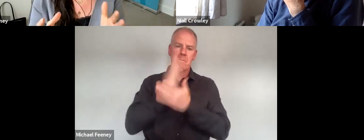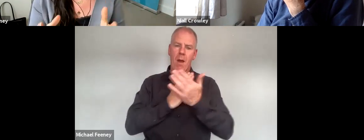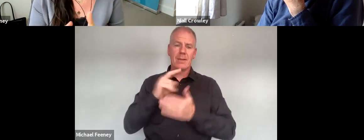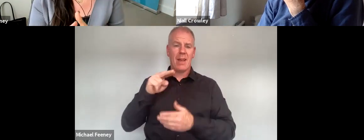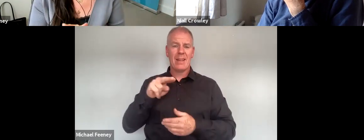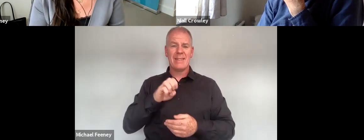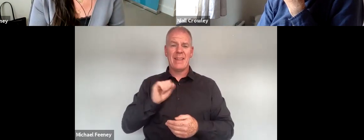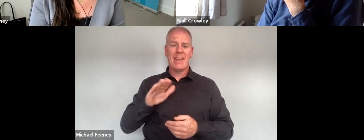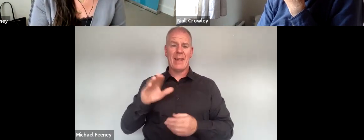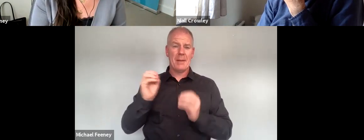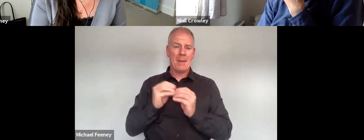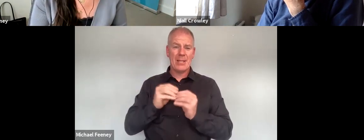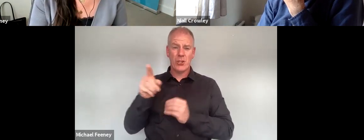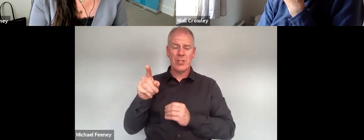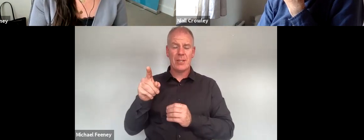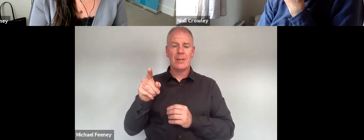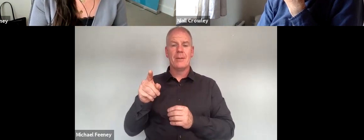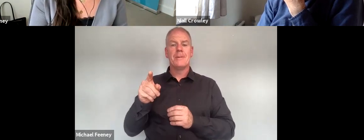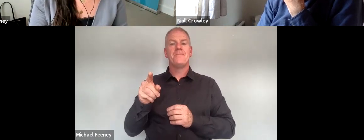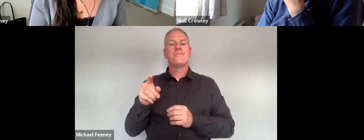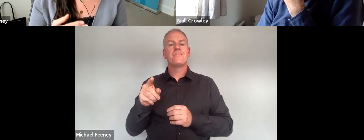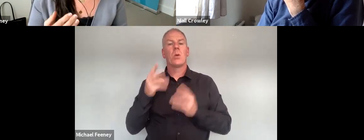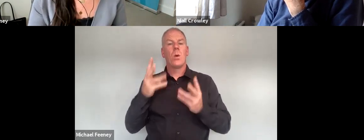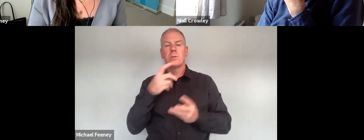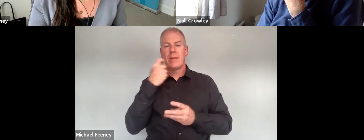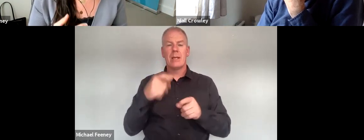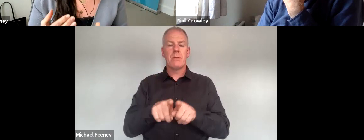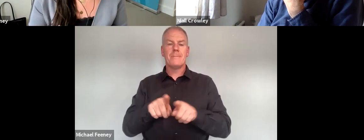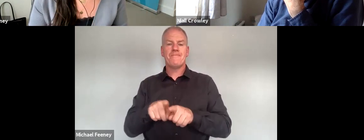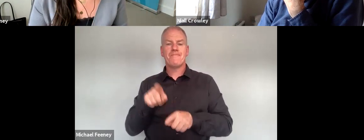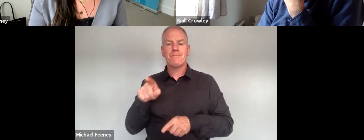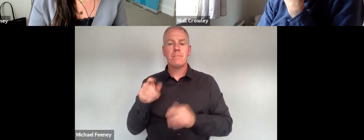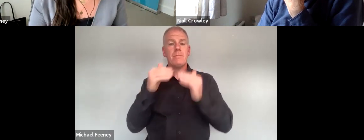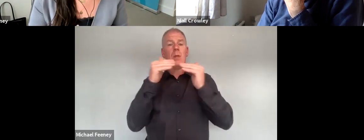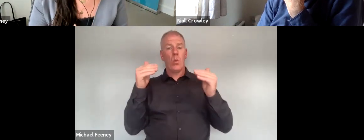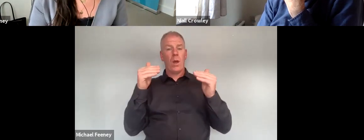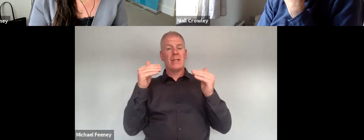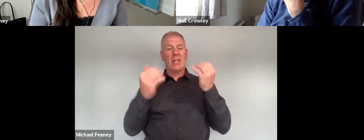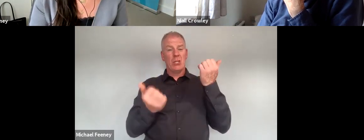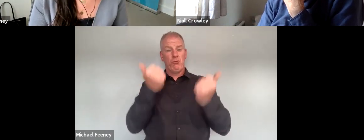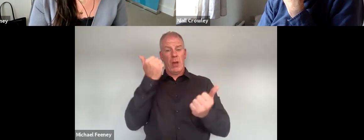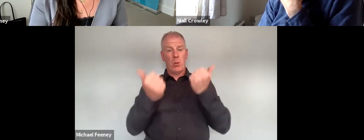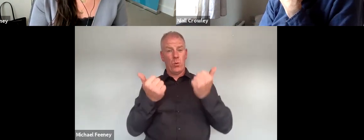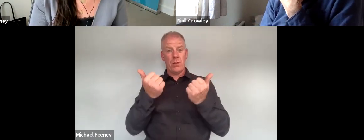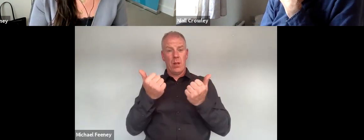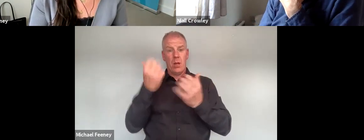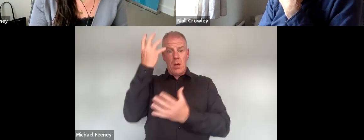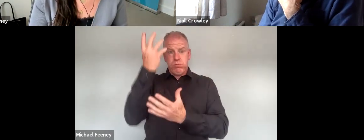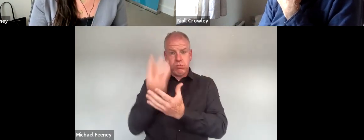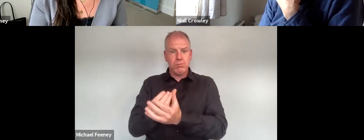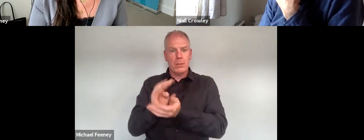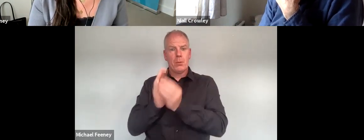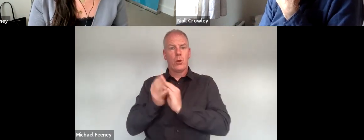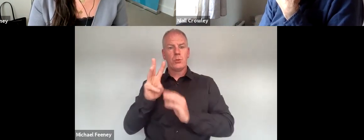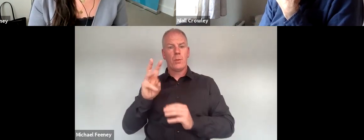already referenced this but I just want to touch on it as well because when the Equality Tribunal was subsumed into the